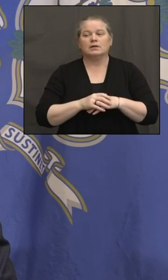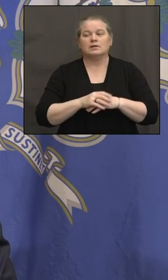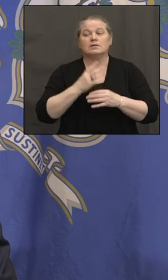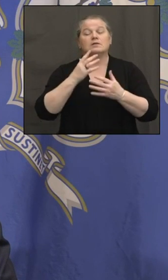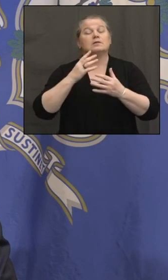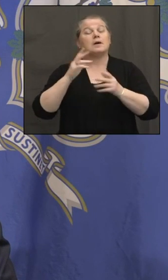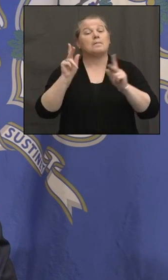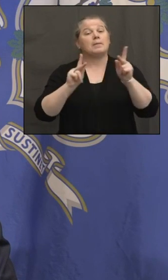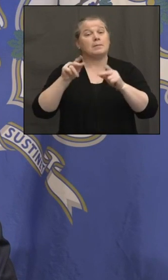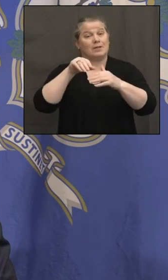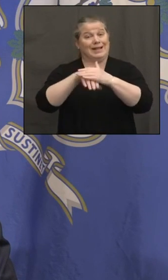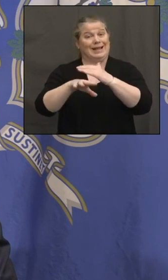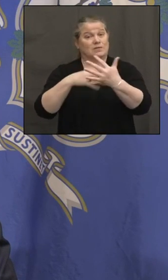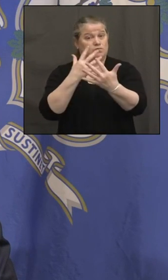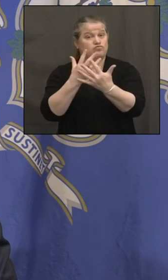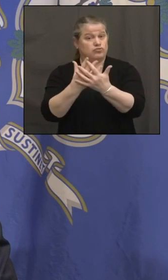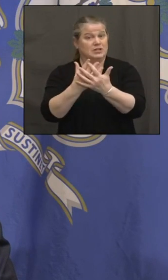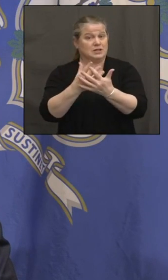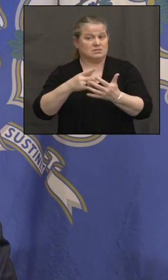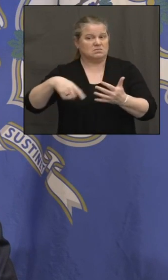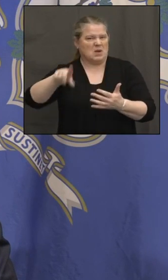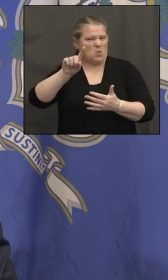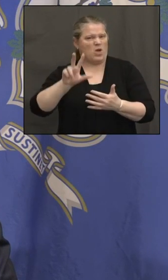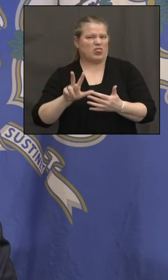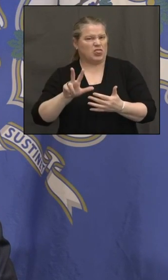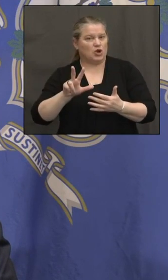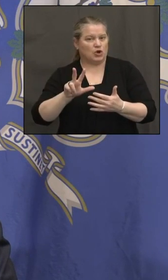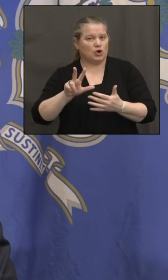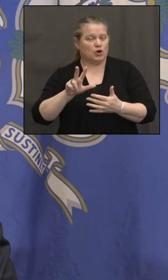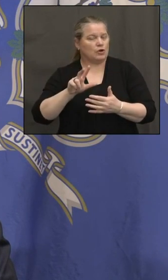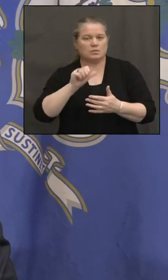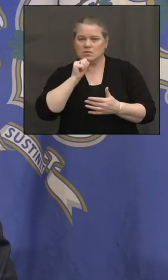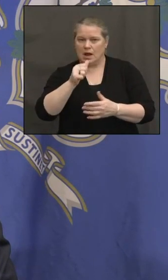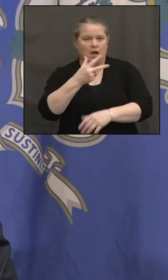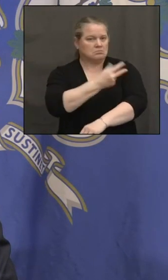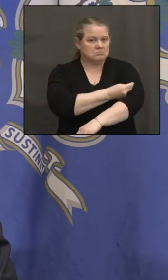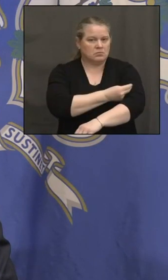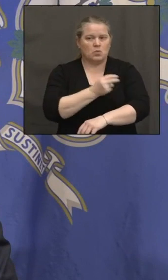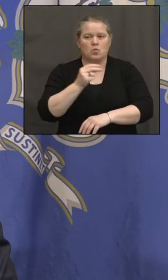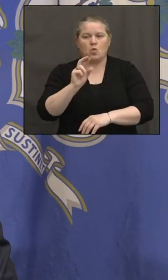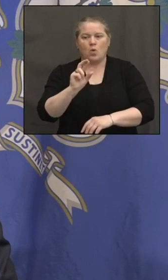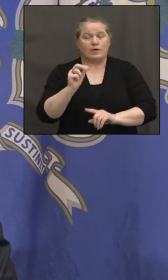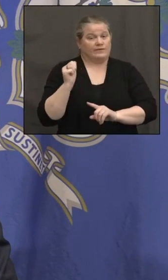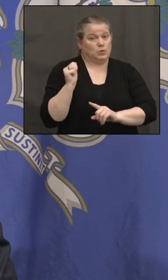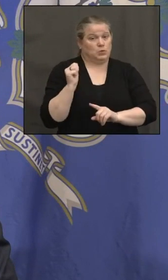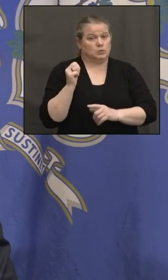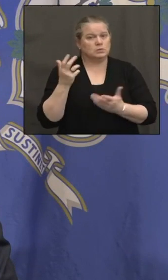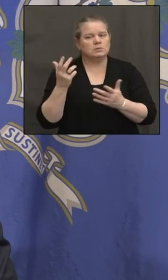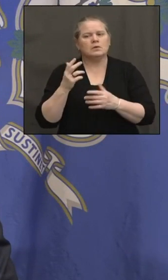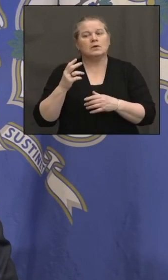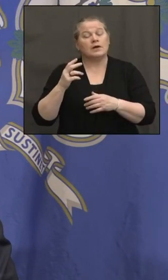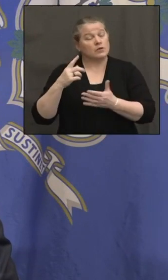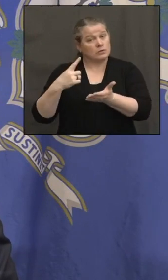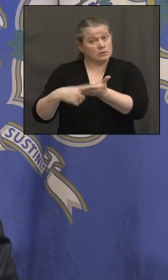vaccine. Have you had any recent discussions with Commissioner Kuros about how to improve that rate?